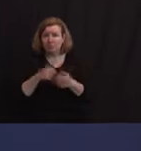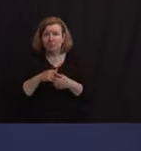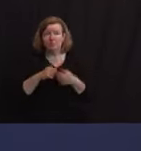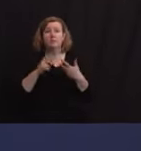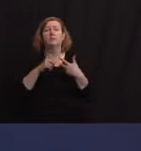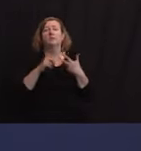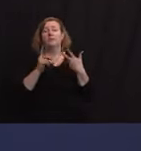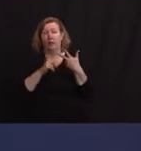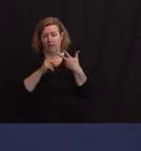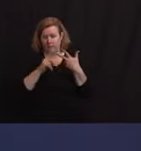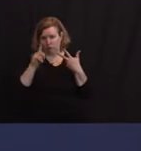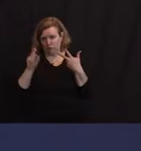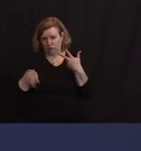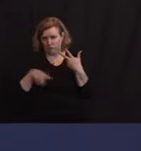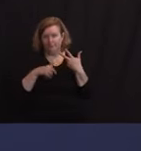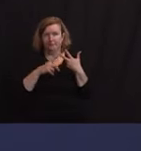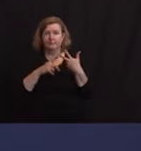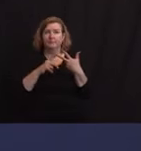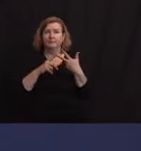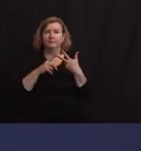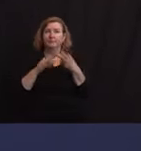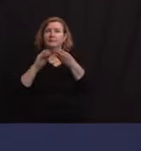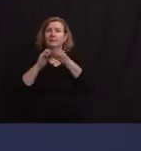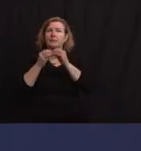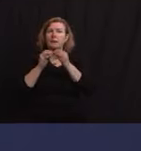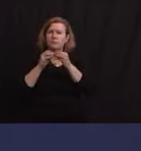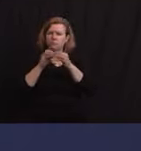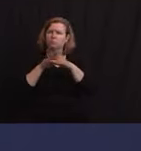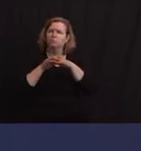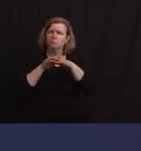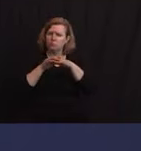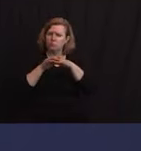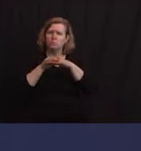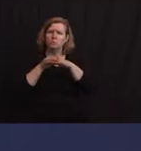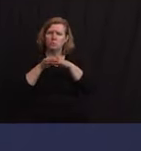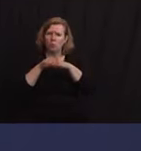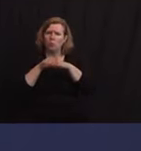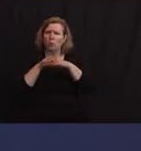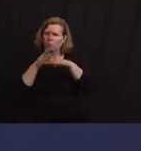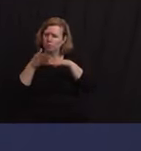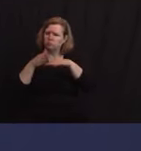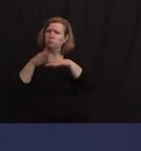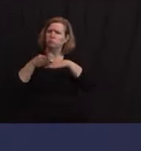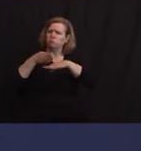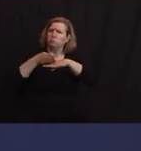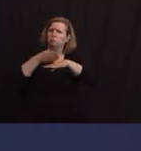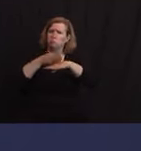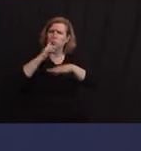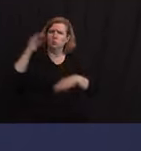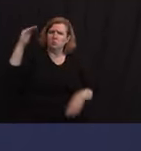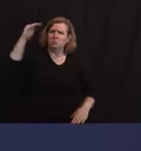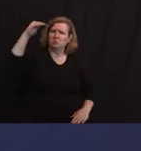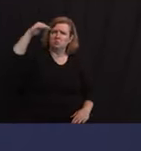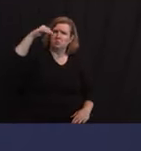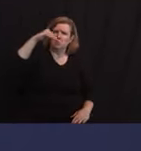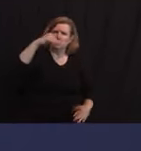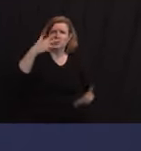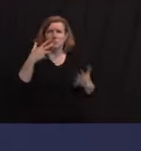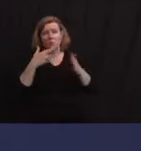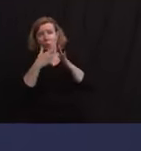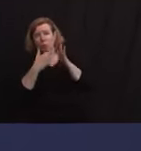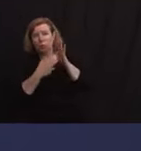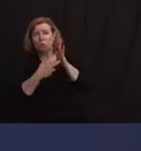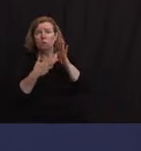on the metrics slowly improving, and you just said, Governor, that it's too early to really talk about specific expansion, reopening efforts,